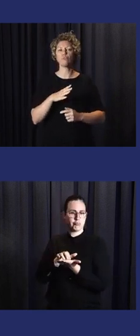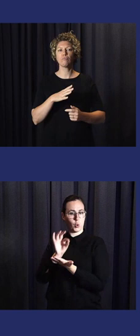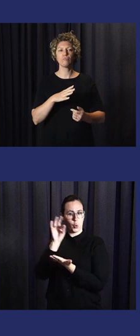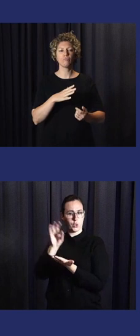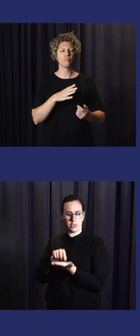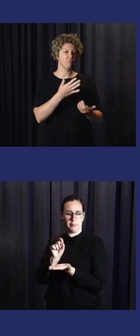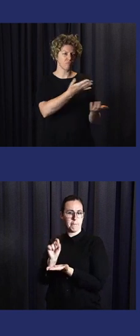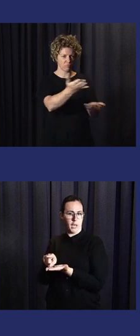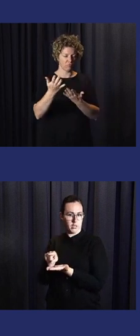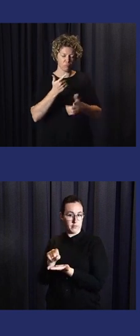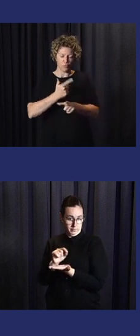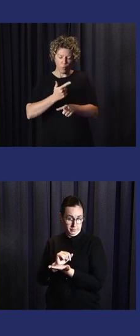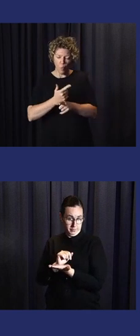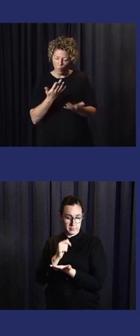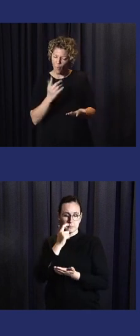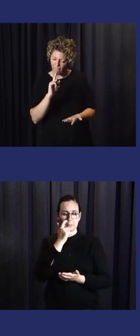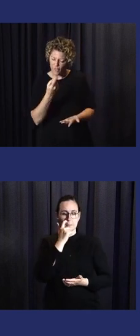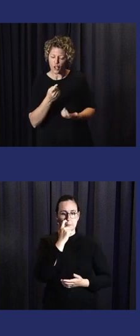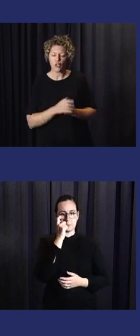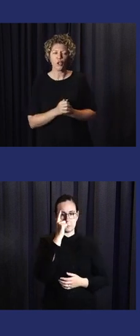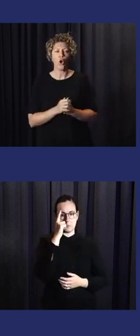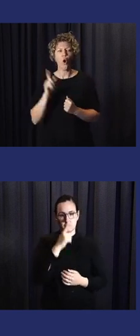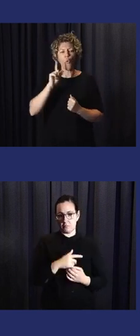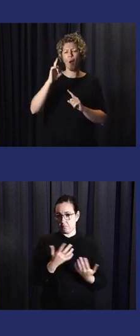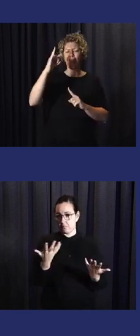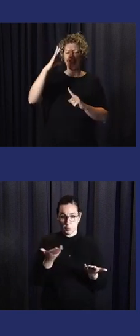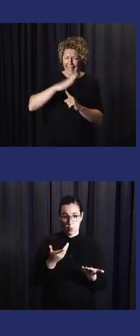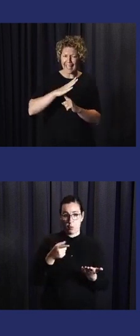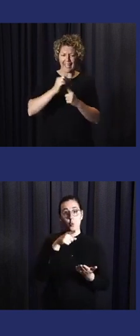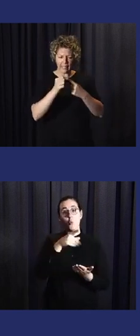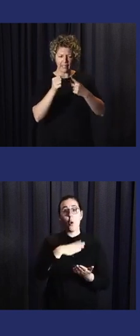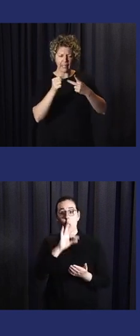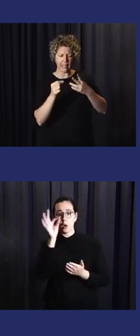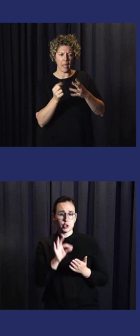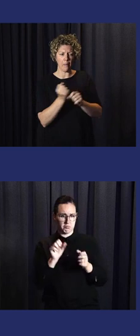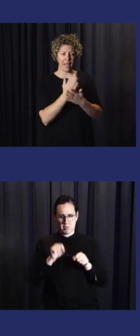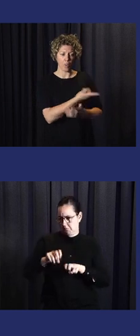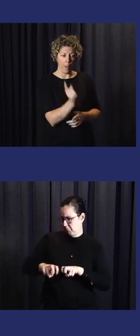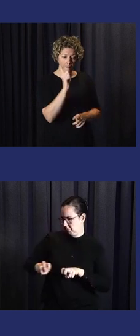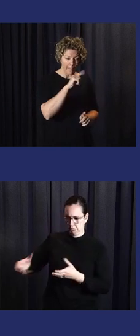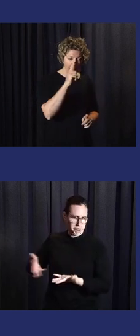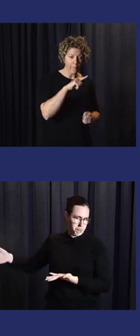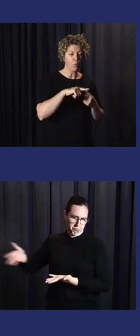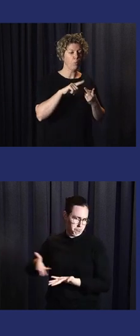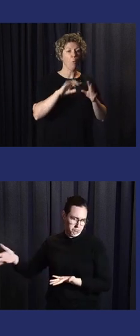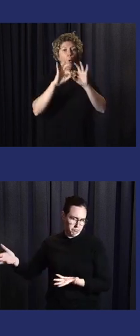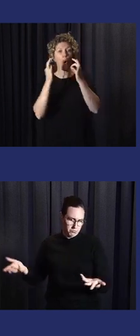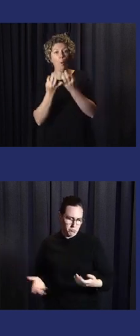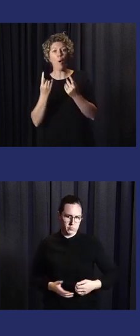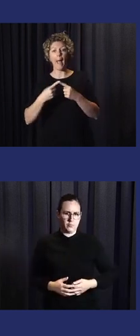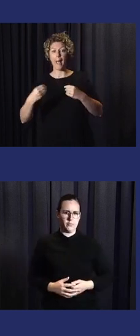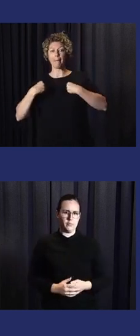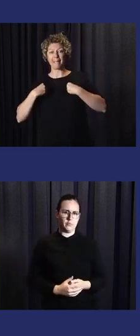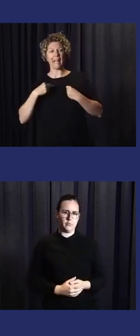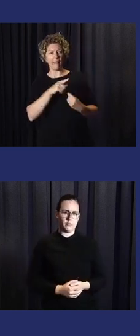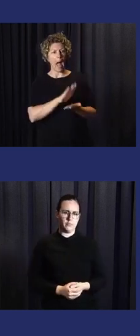We'll start off with a discussion, which I'll open the floor to the responses here. First question, what are the key